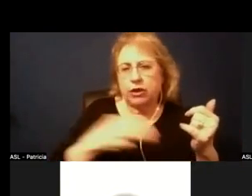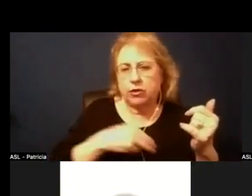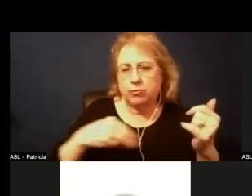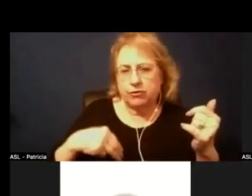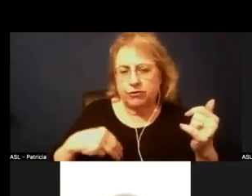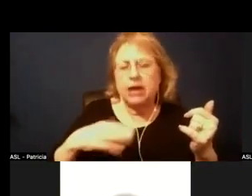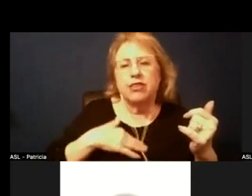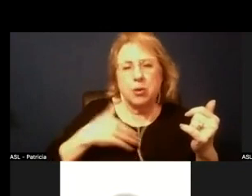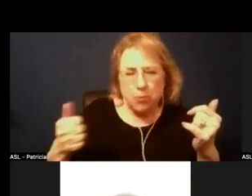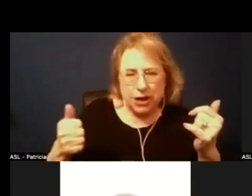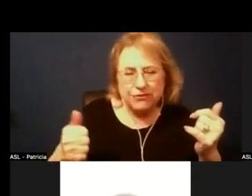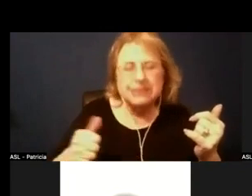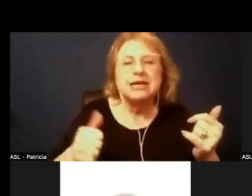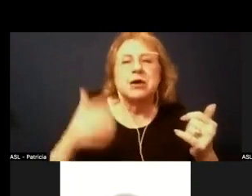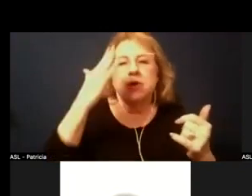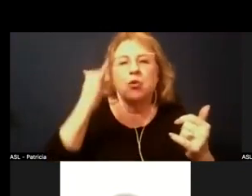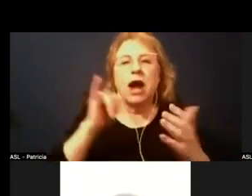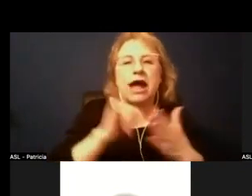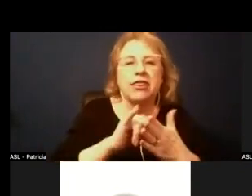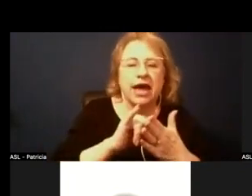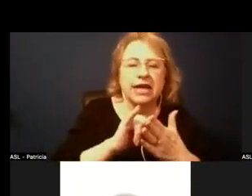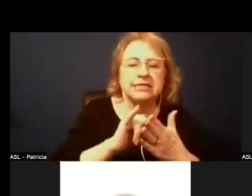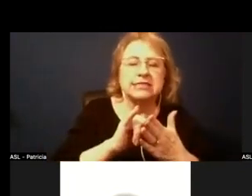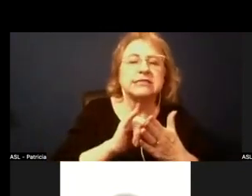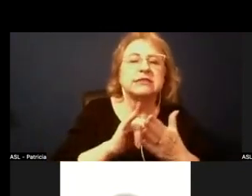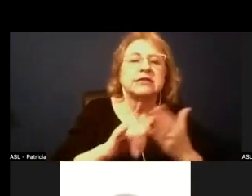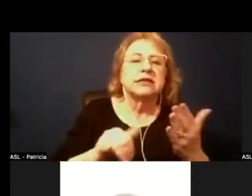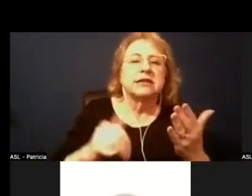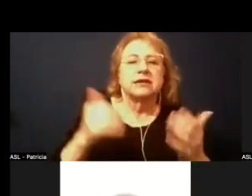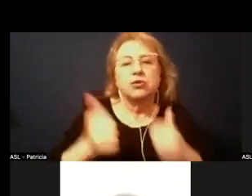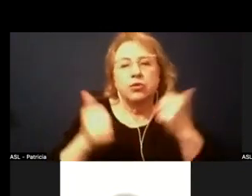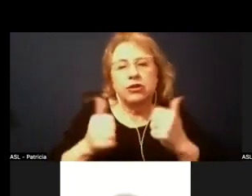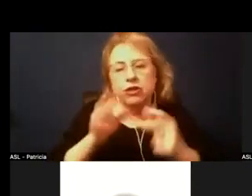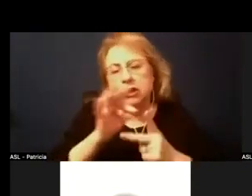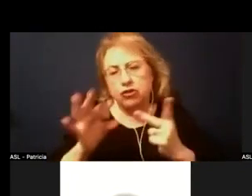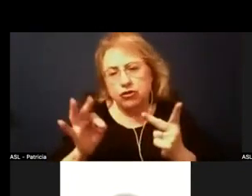preference um that would help for transparency for the public thank you